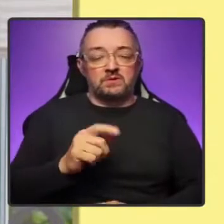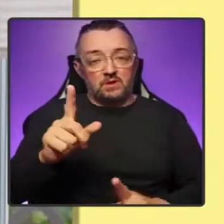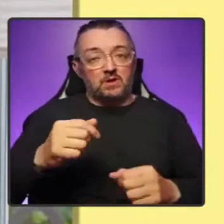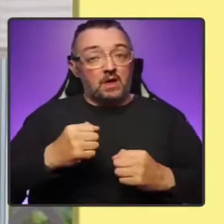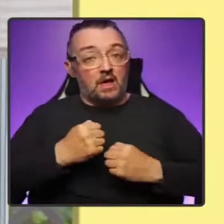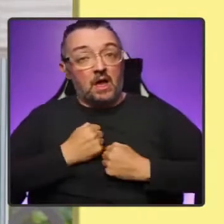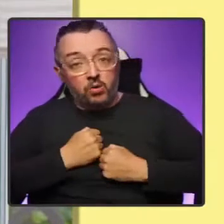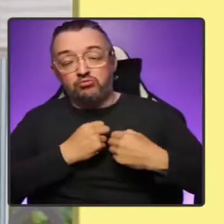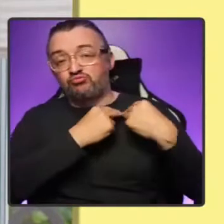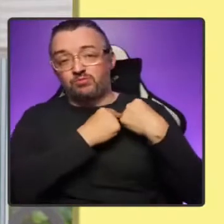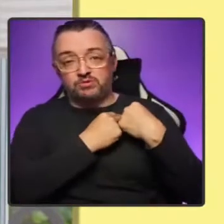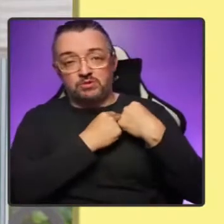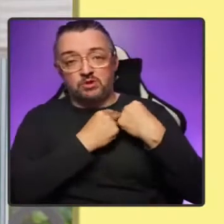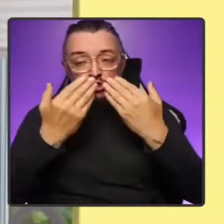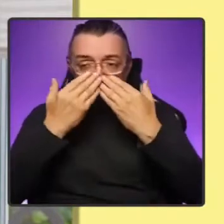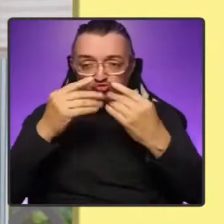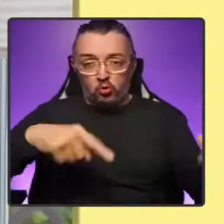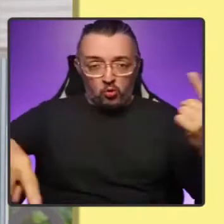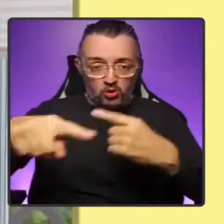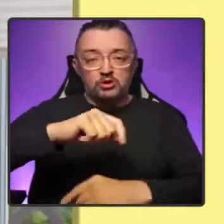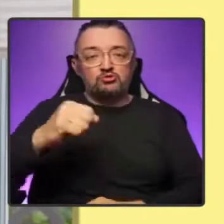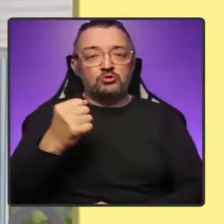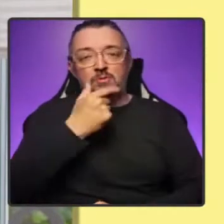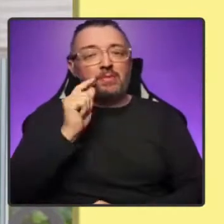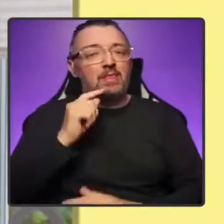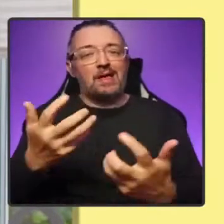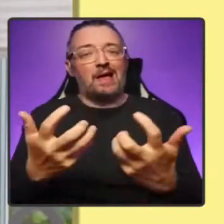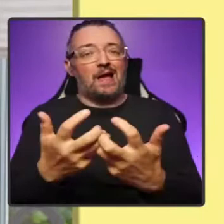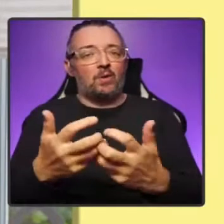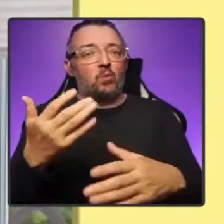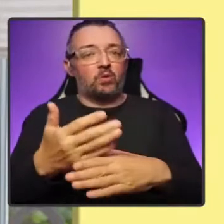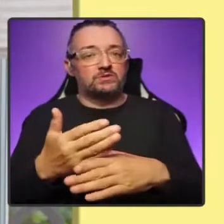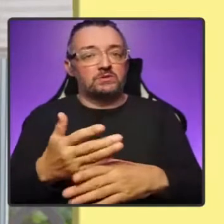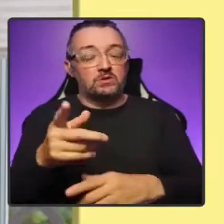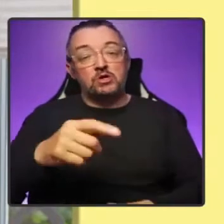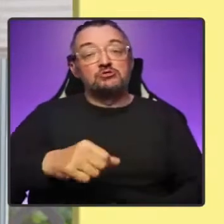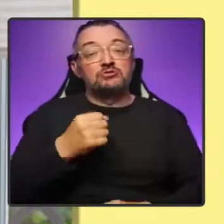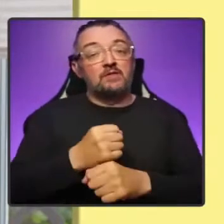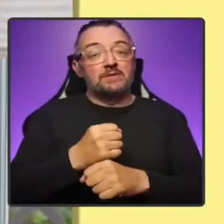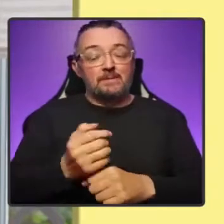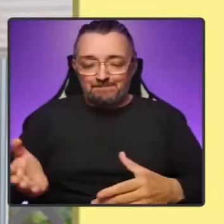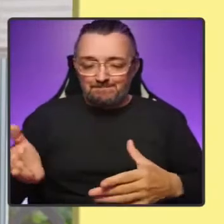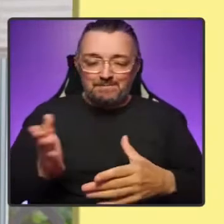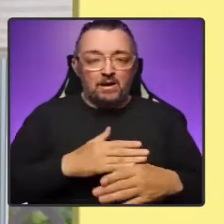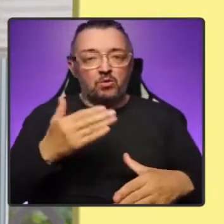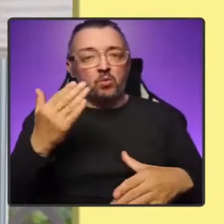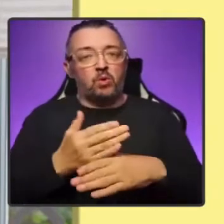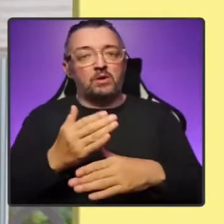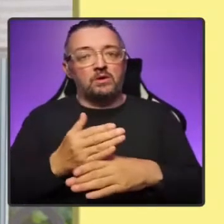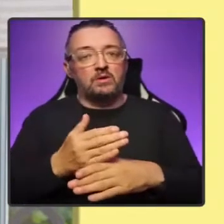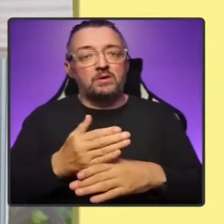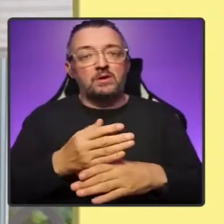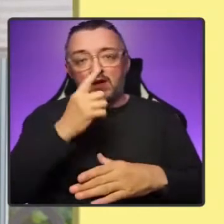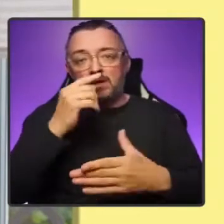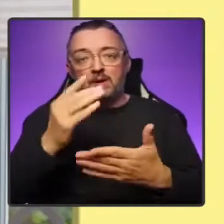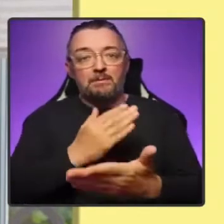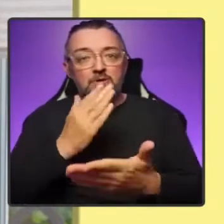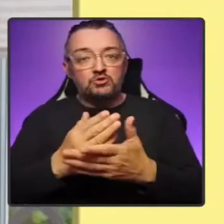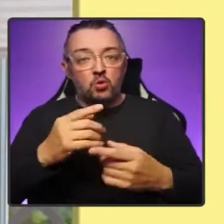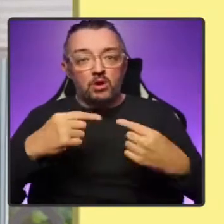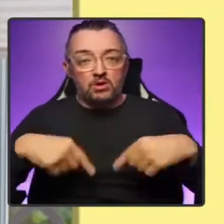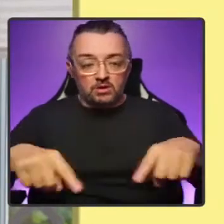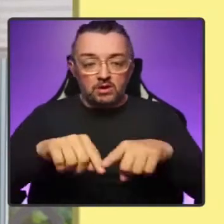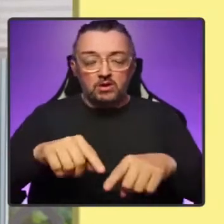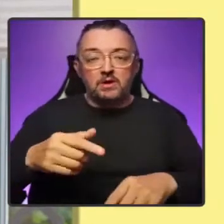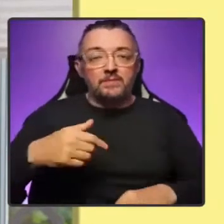of Scotland how. The Scottish Government is now restarting work to make sure that the choice about our country's future is a fully